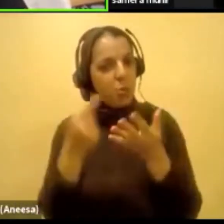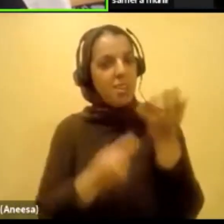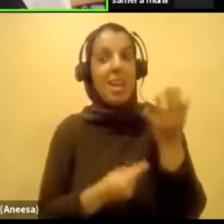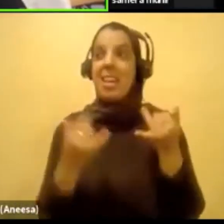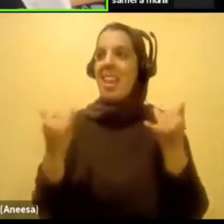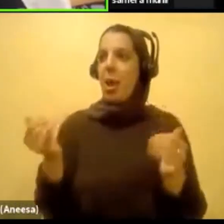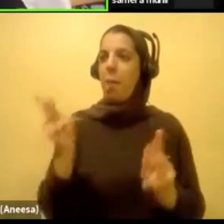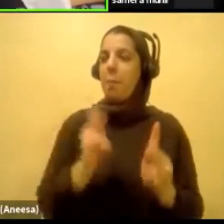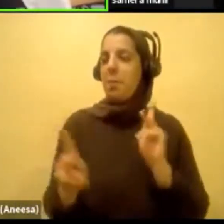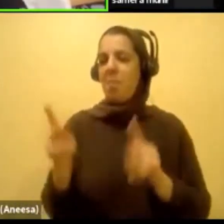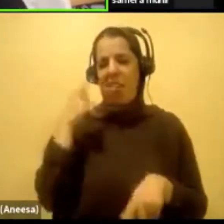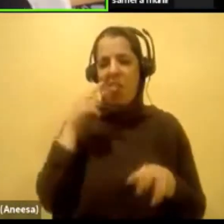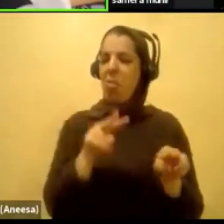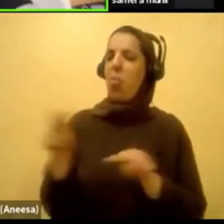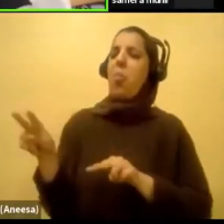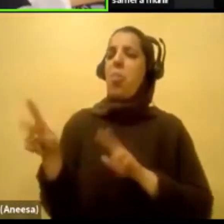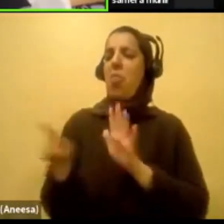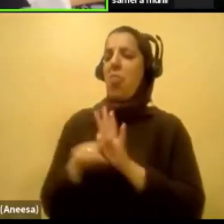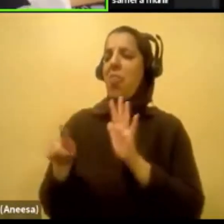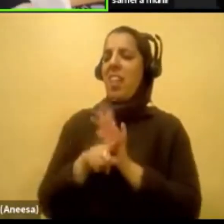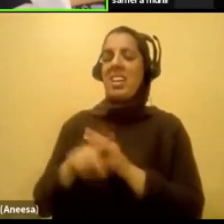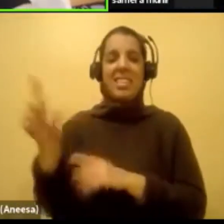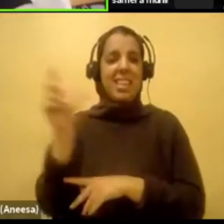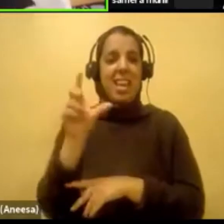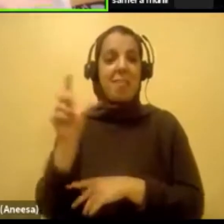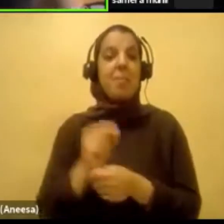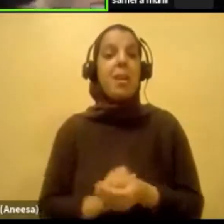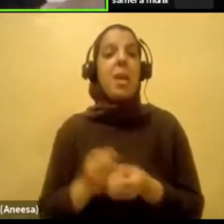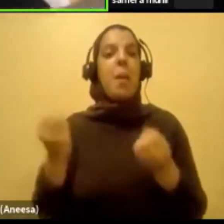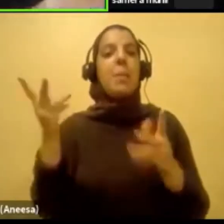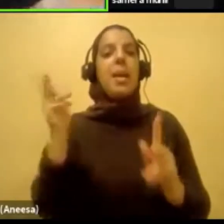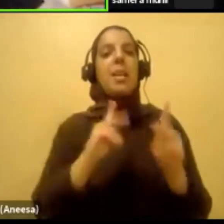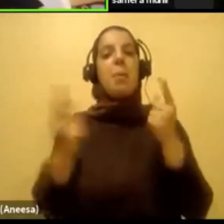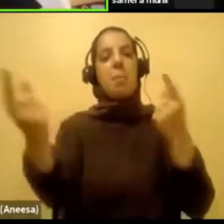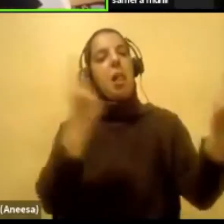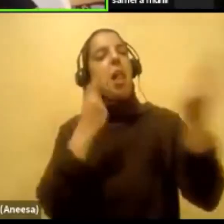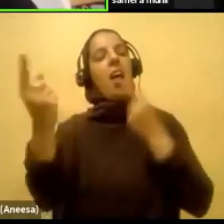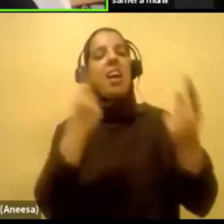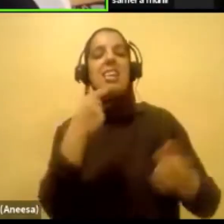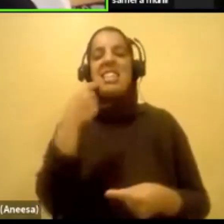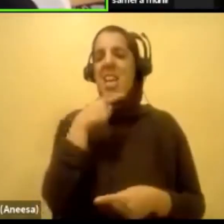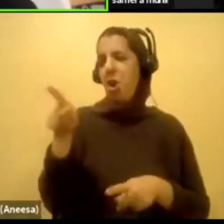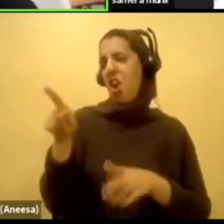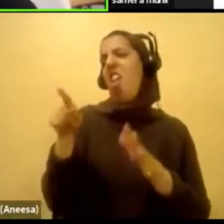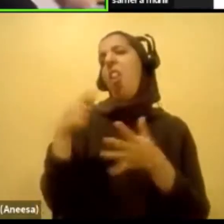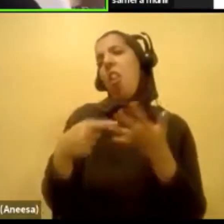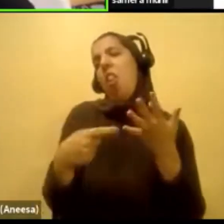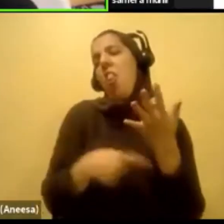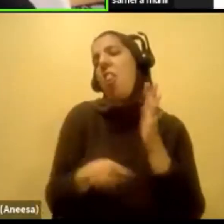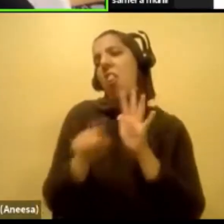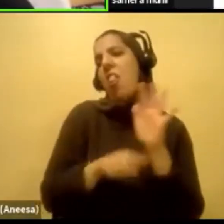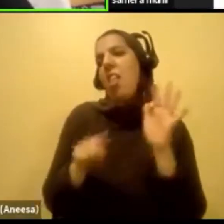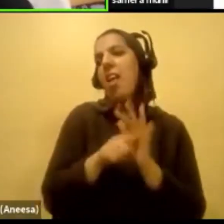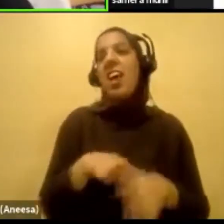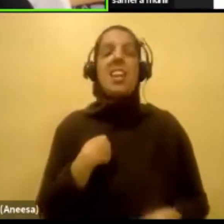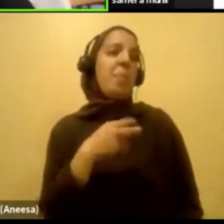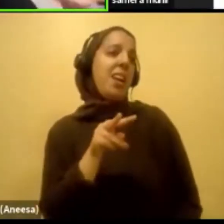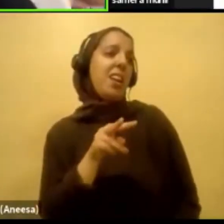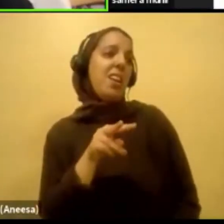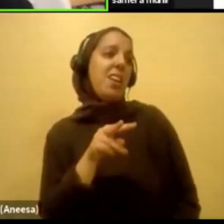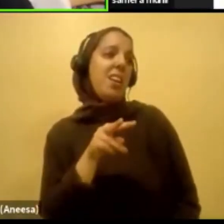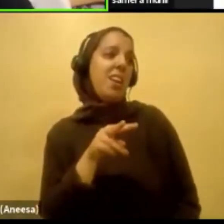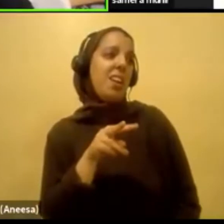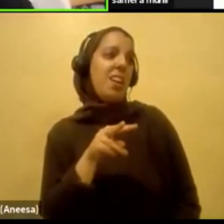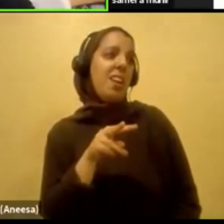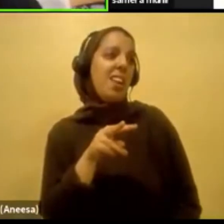good. And I know it's not looking good because people come to me and tell me that I'm so this and I'm so that. And I'm like, bro, like, there's a plethora of people out here that you